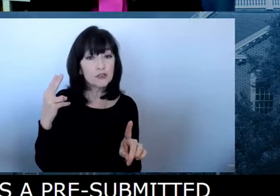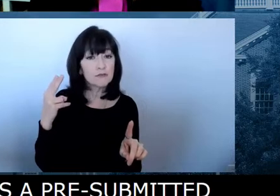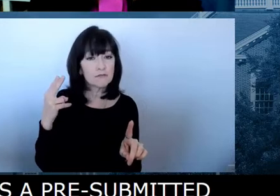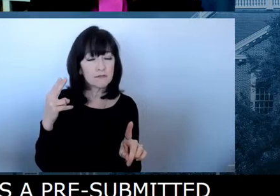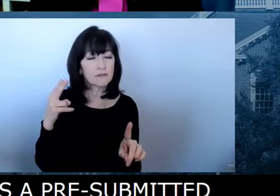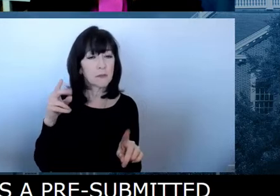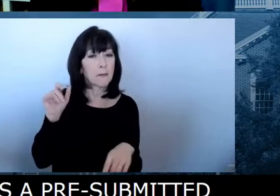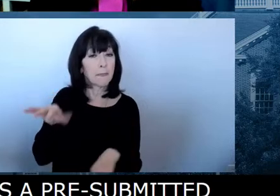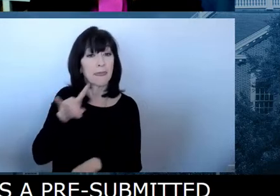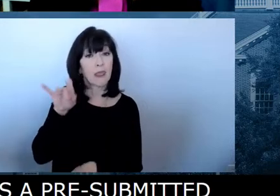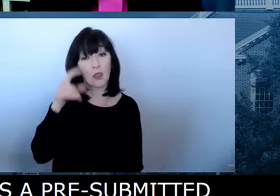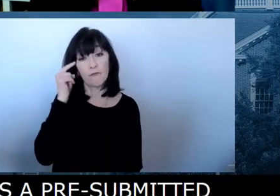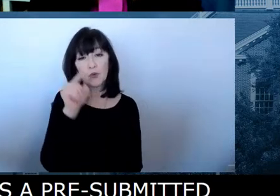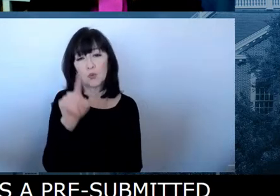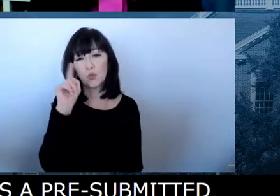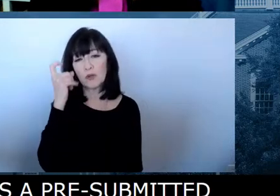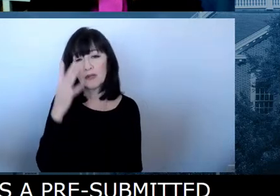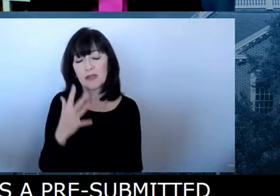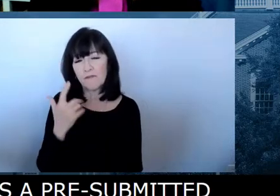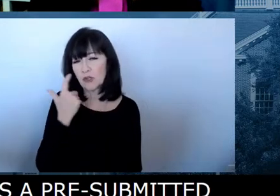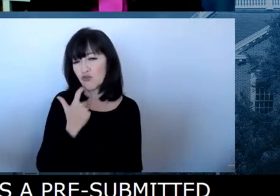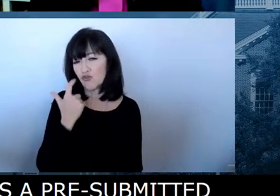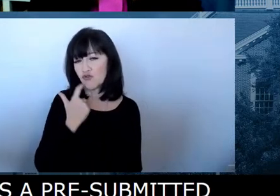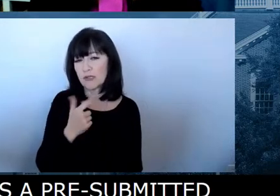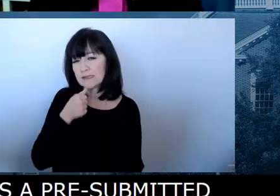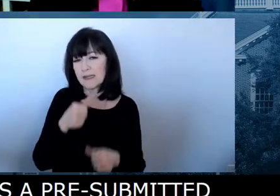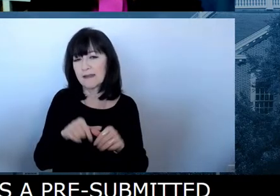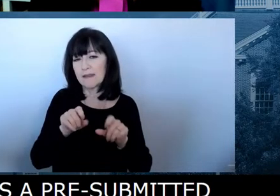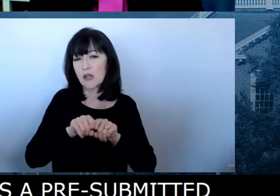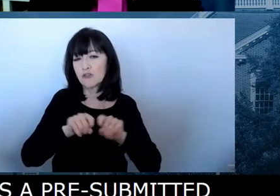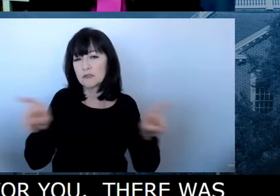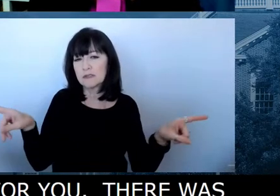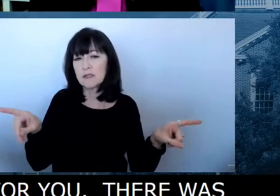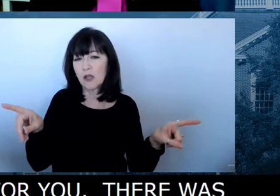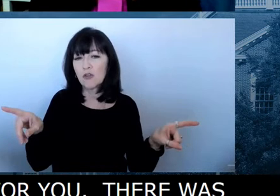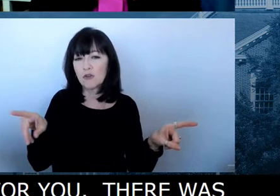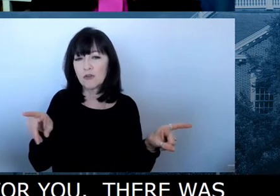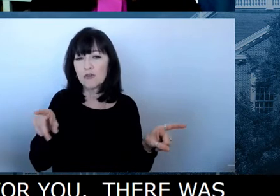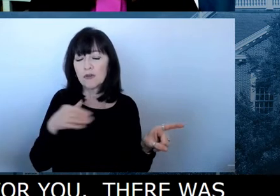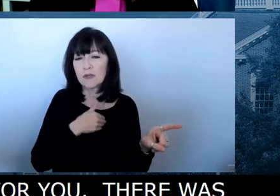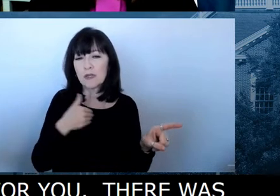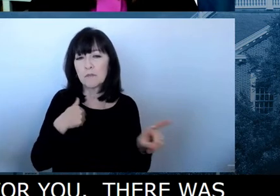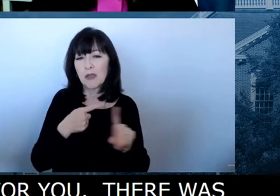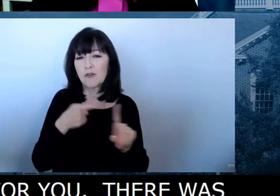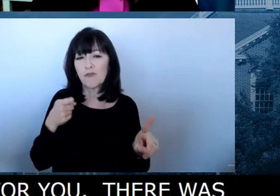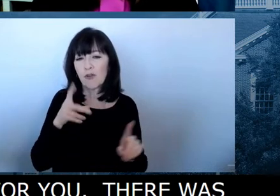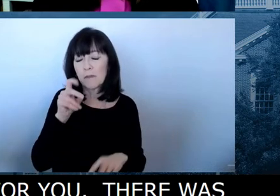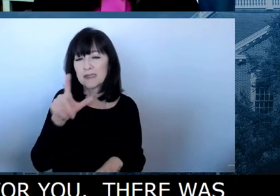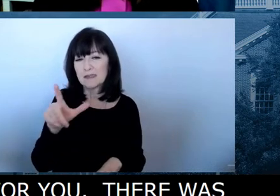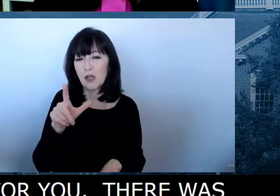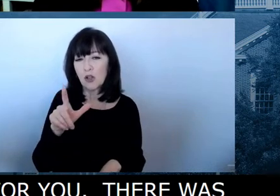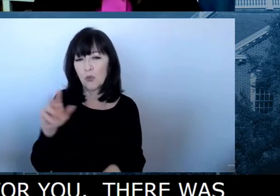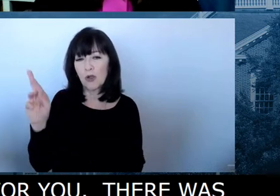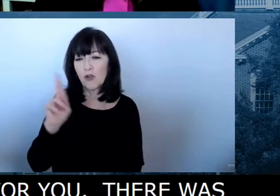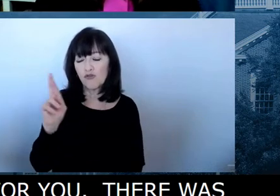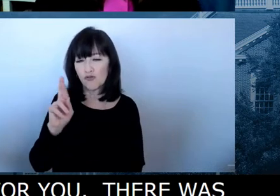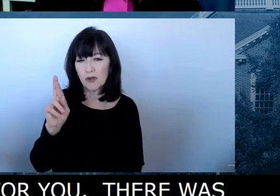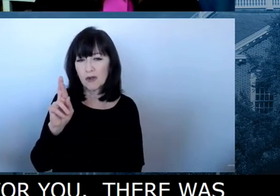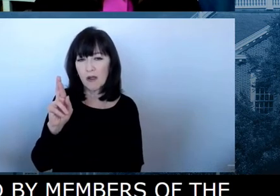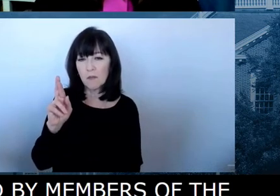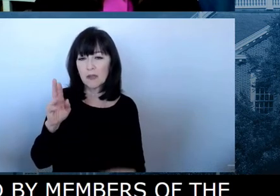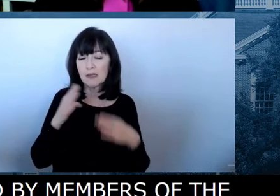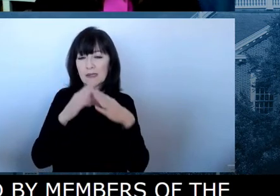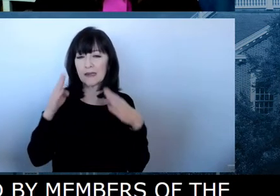you. Um, there was recently a letter sent around by members of the Delaware Republican House, uh, calling for